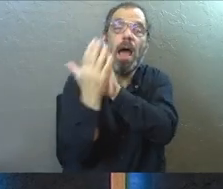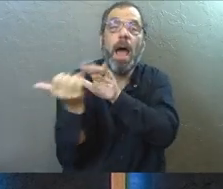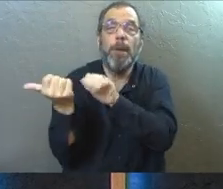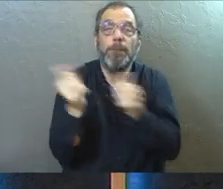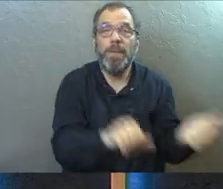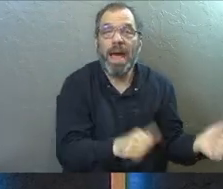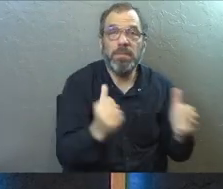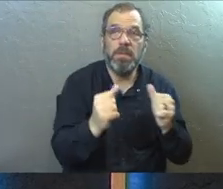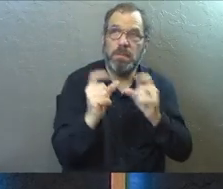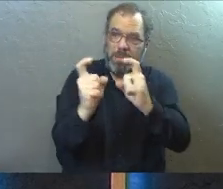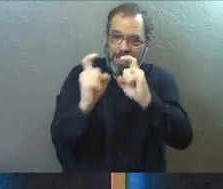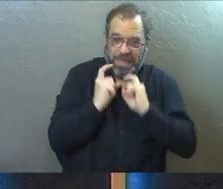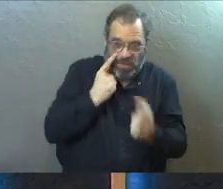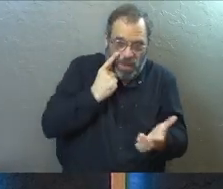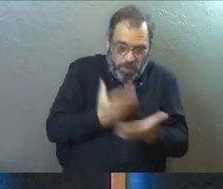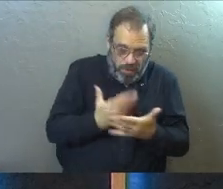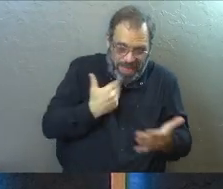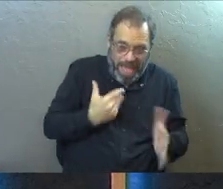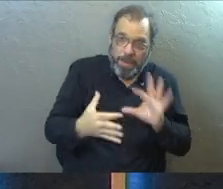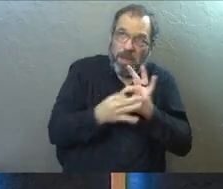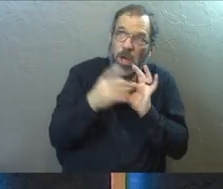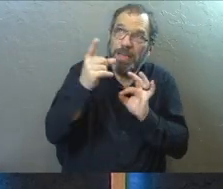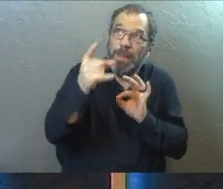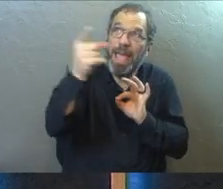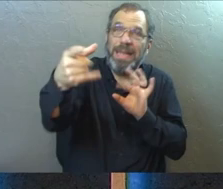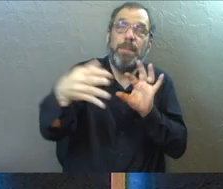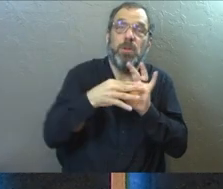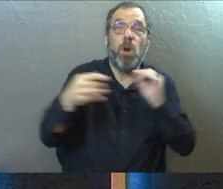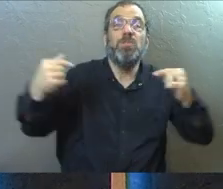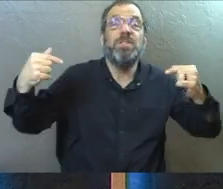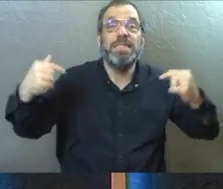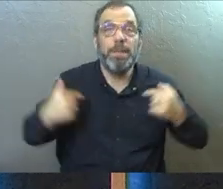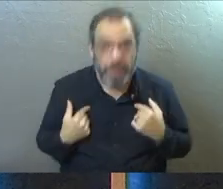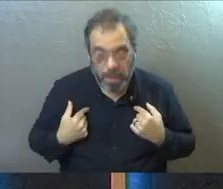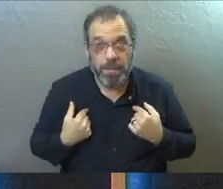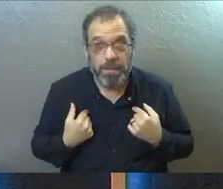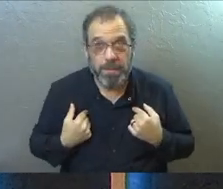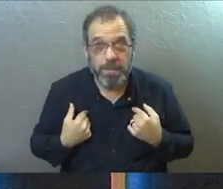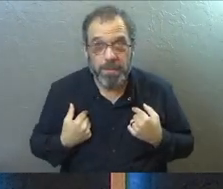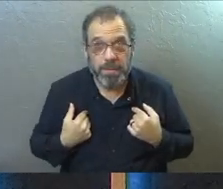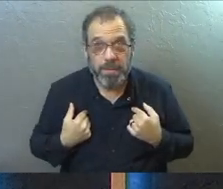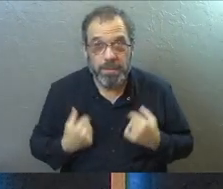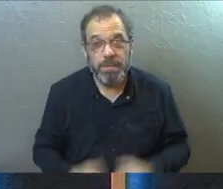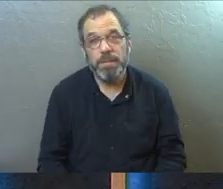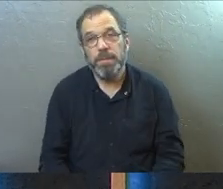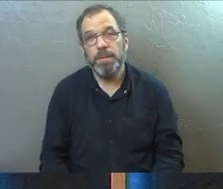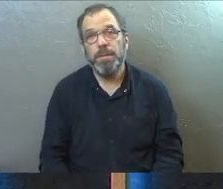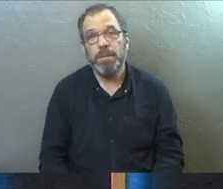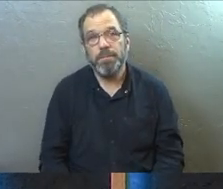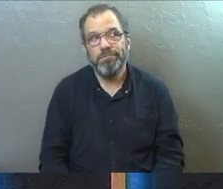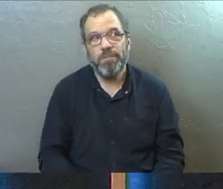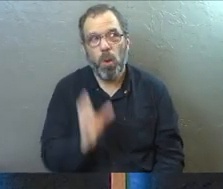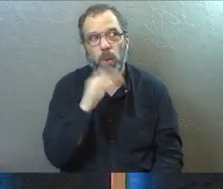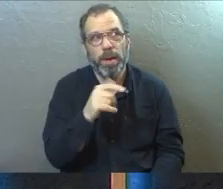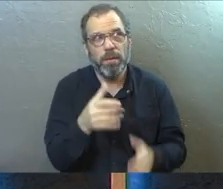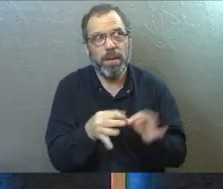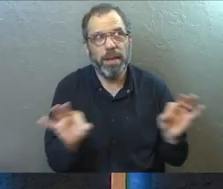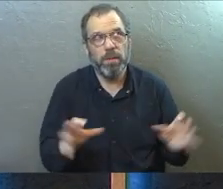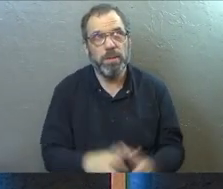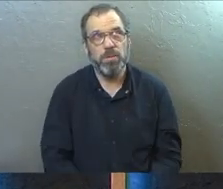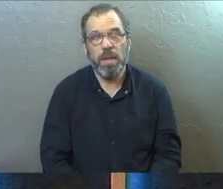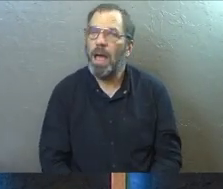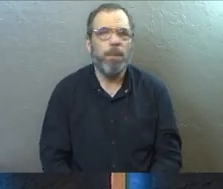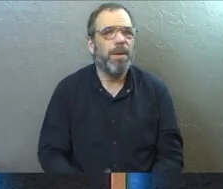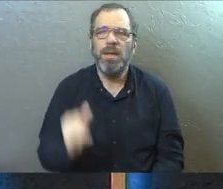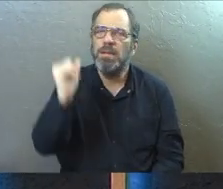Baptism is the gift that proves that I belong to him and that God himself belongs to me. That's weird language, isn't it?